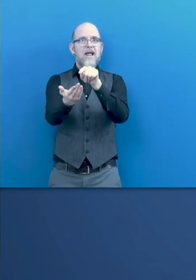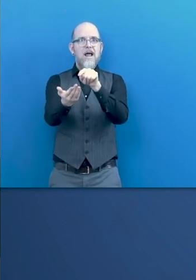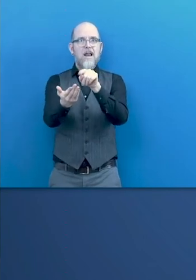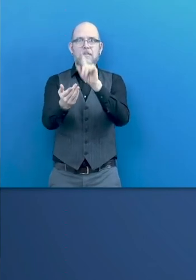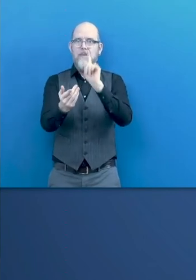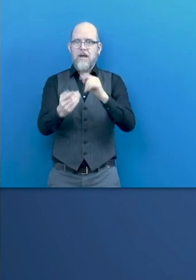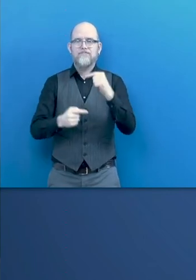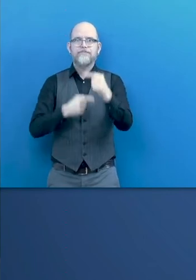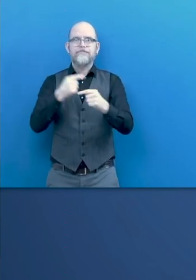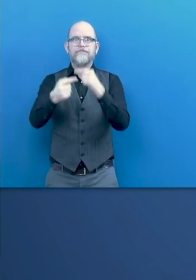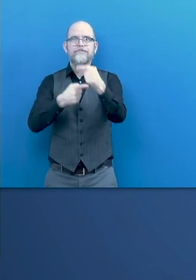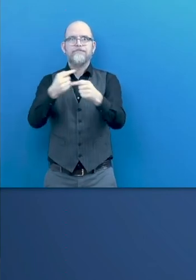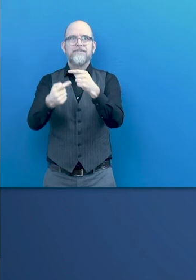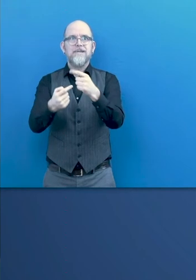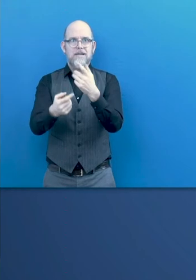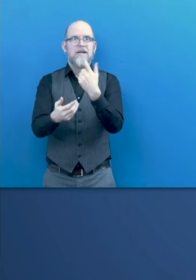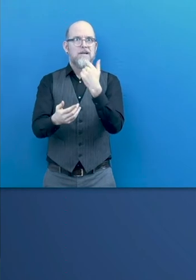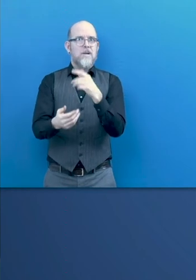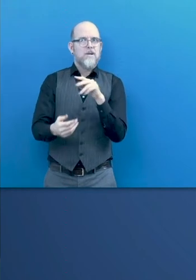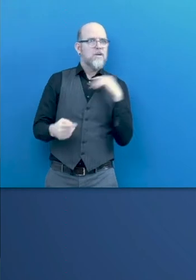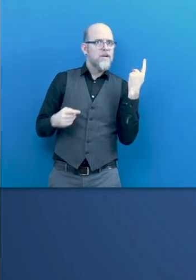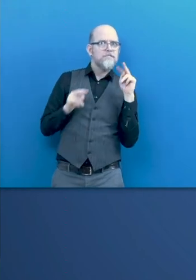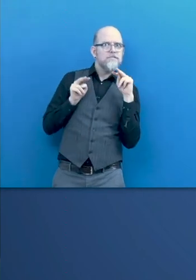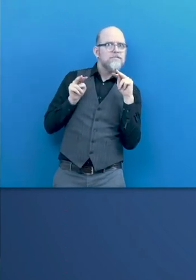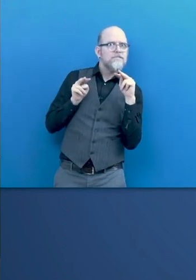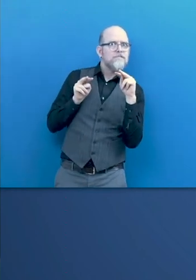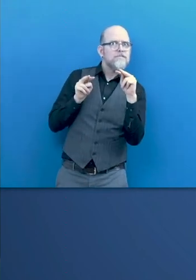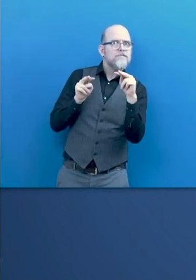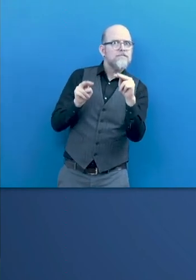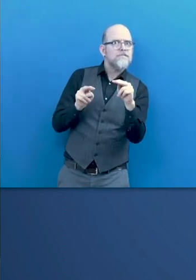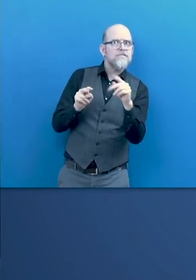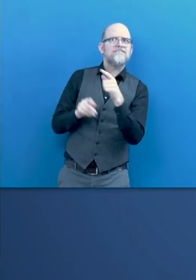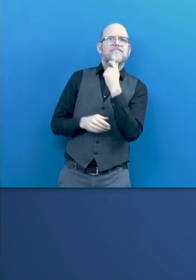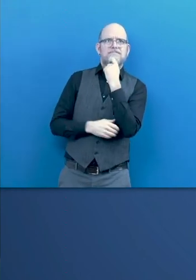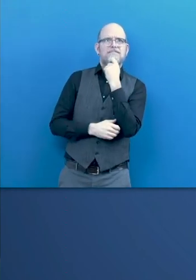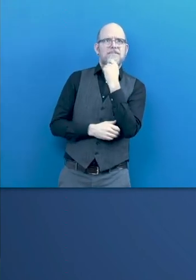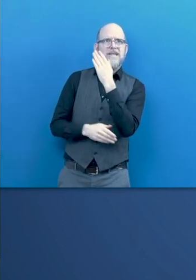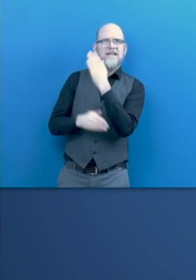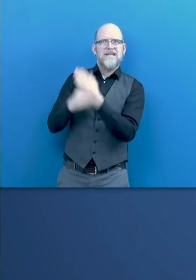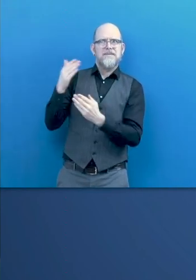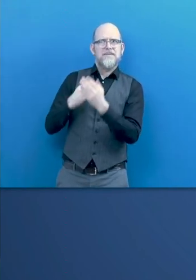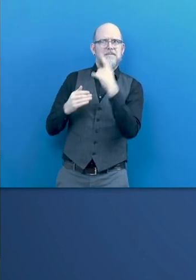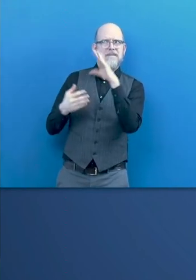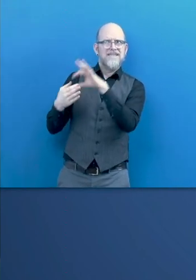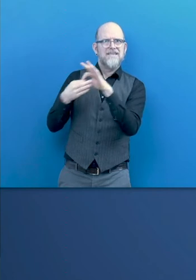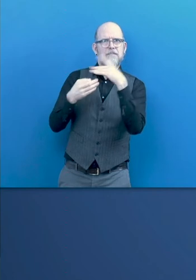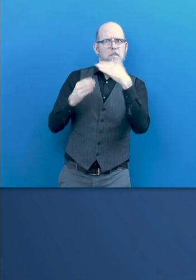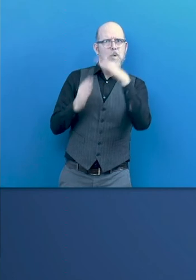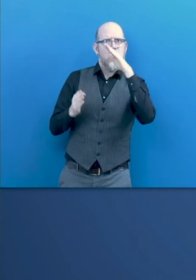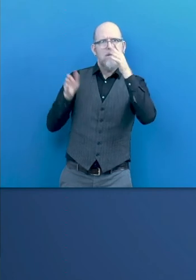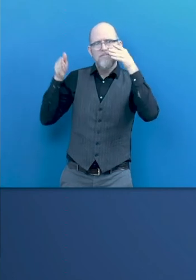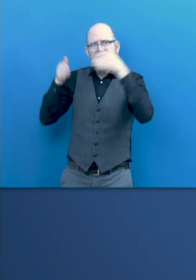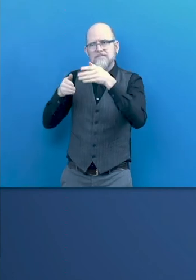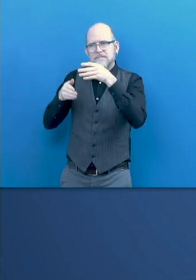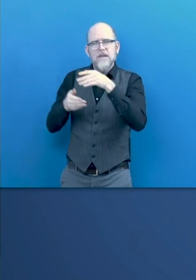from the perspective of disability. So in this publication that we present today, we started doing that, and then